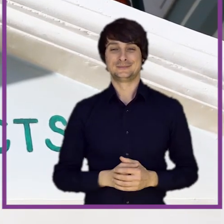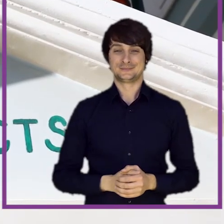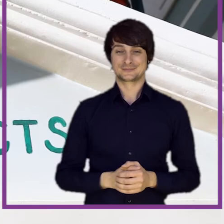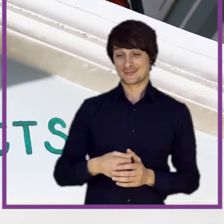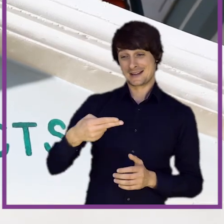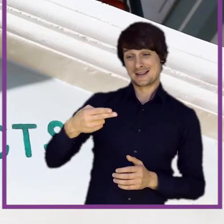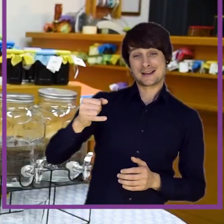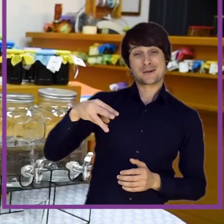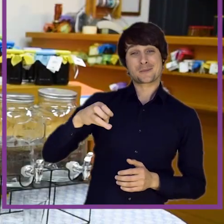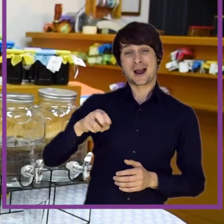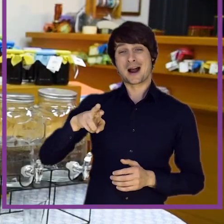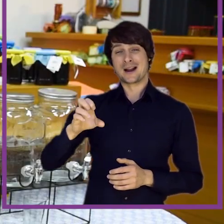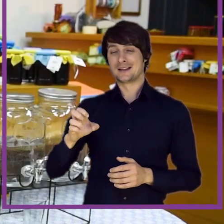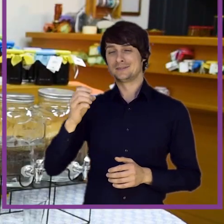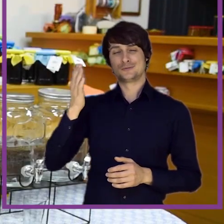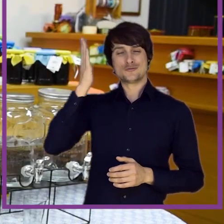promenade of the city.